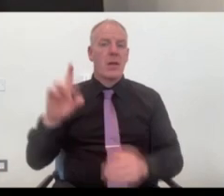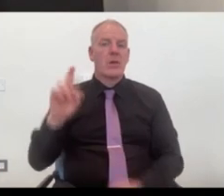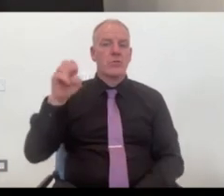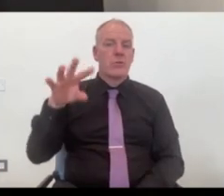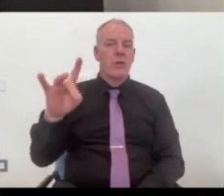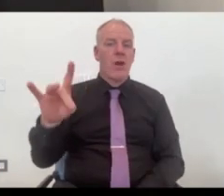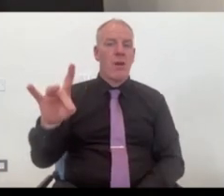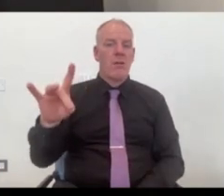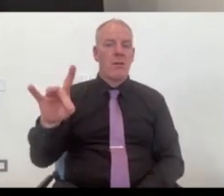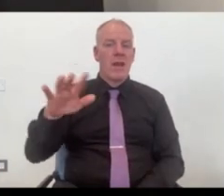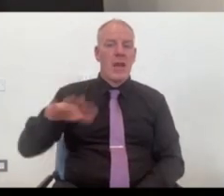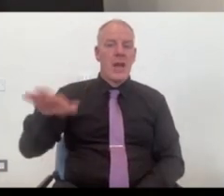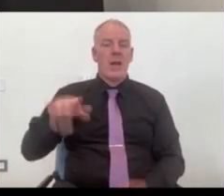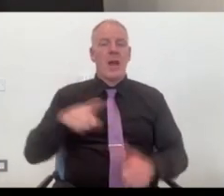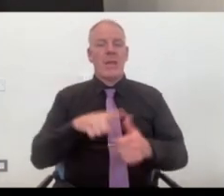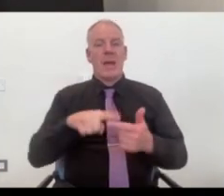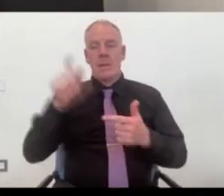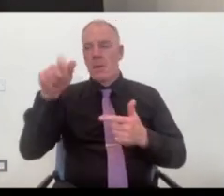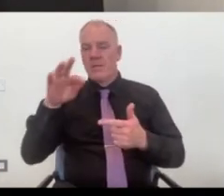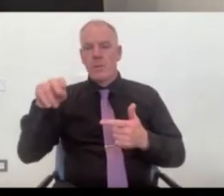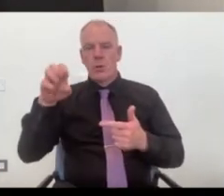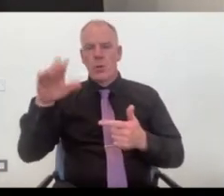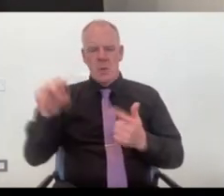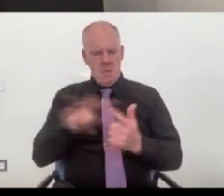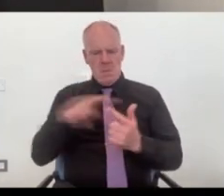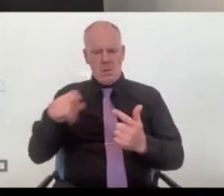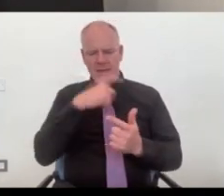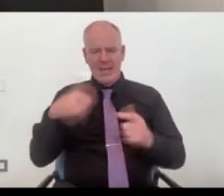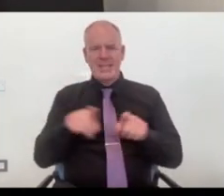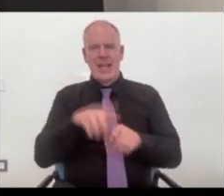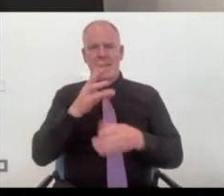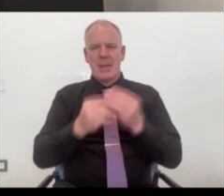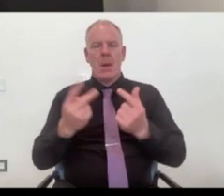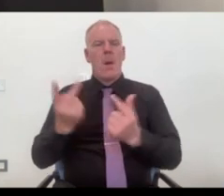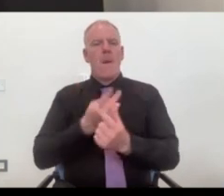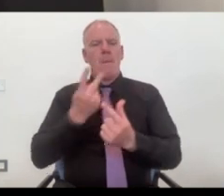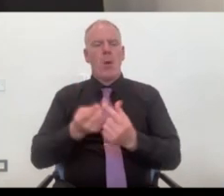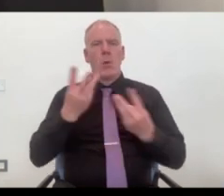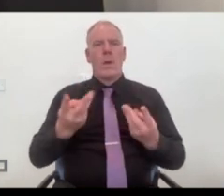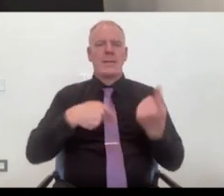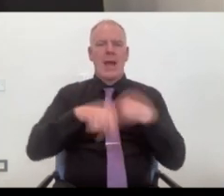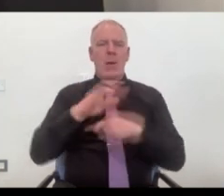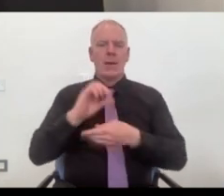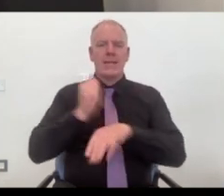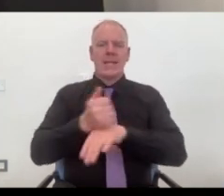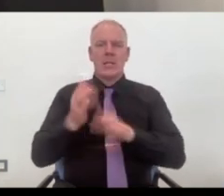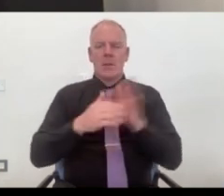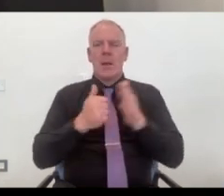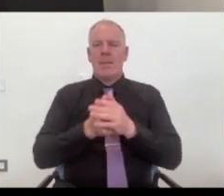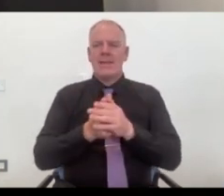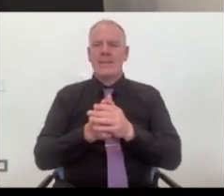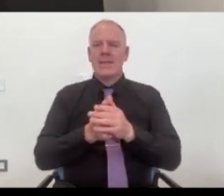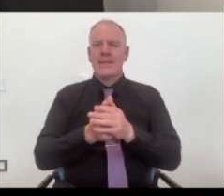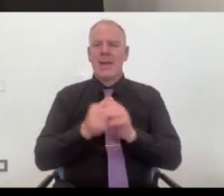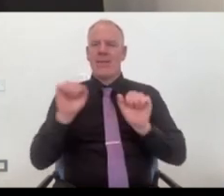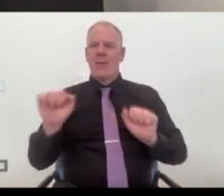and beyond, and then someone from Nureen. They're both saying similar things, but obviously both vying for our business to be based on the south, trying to understand and put